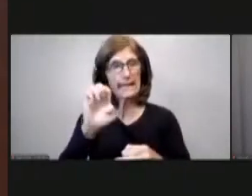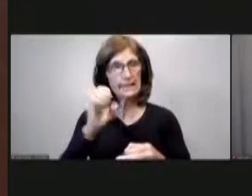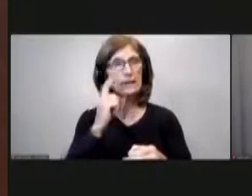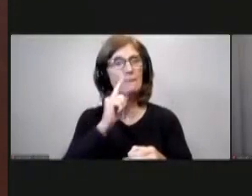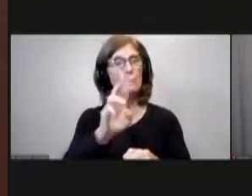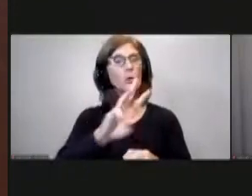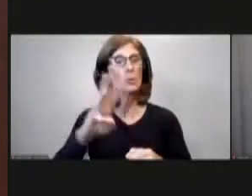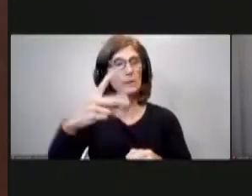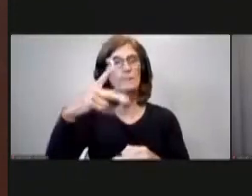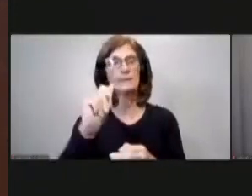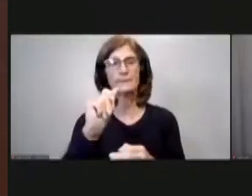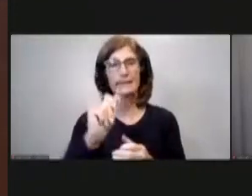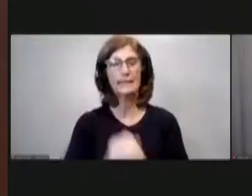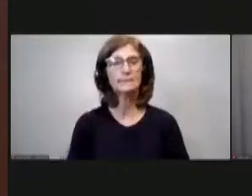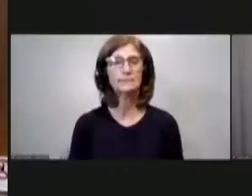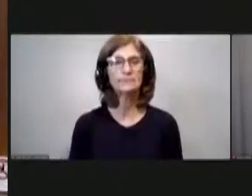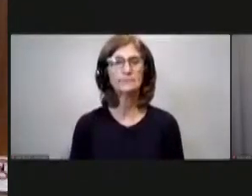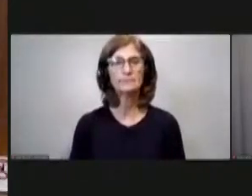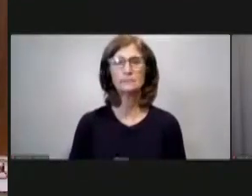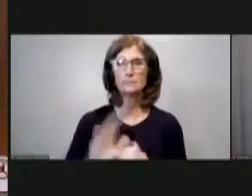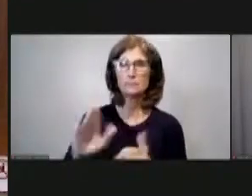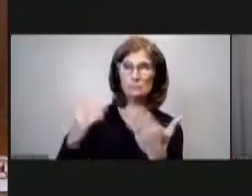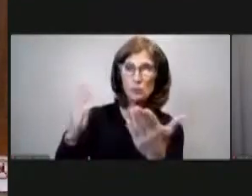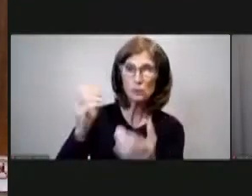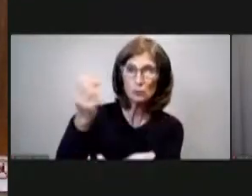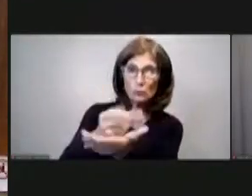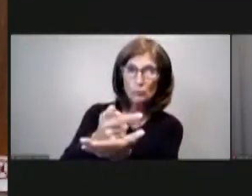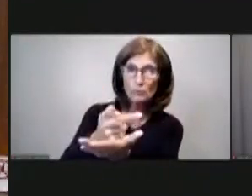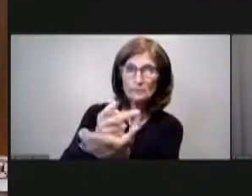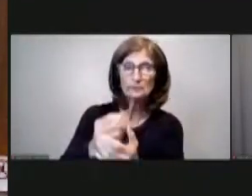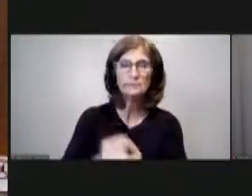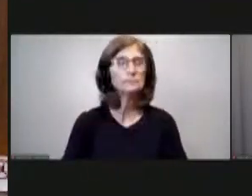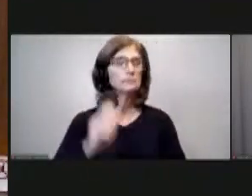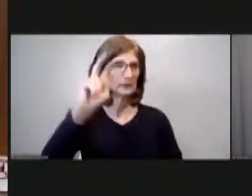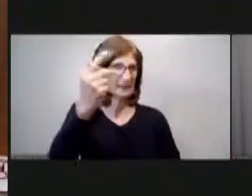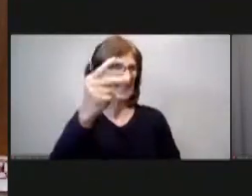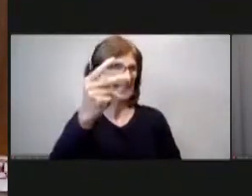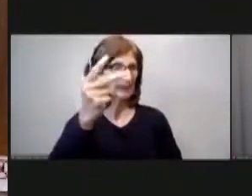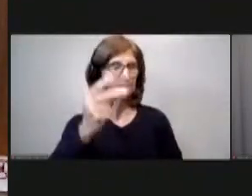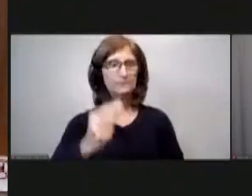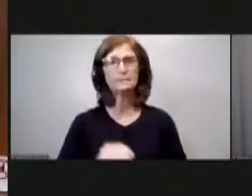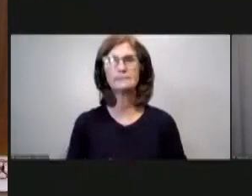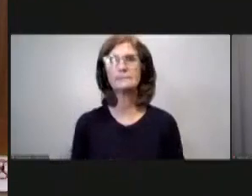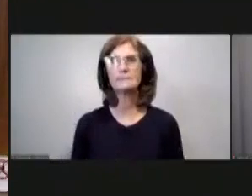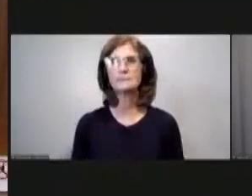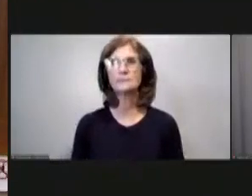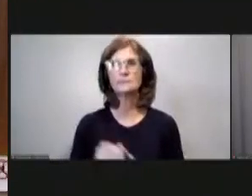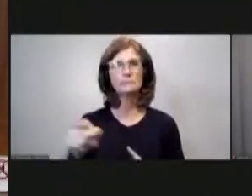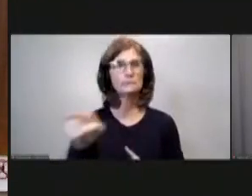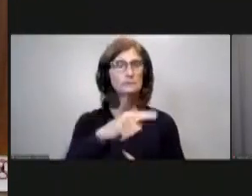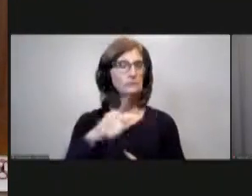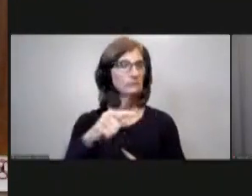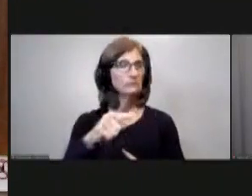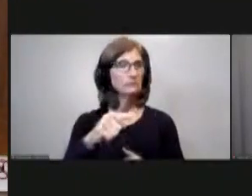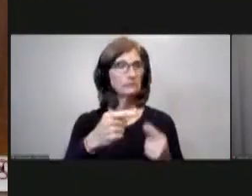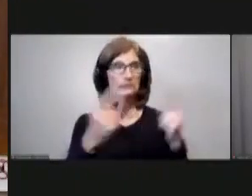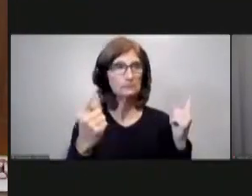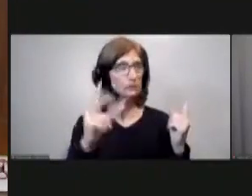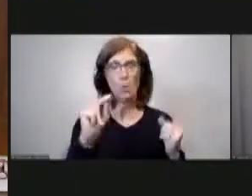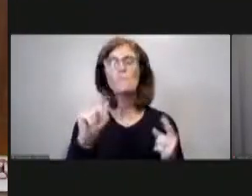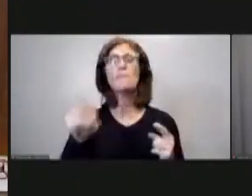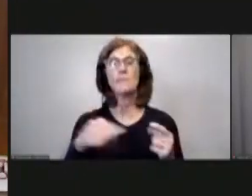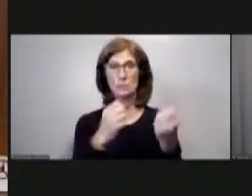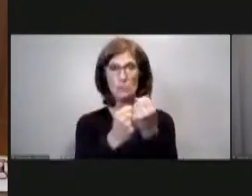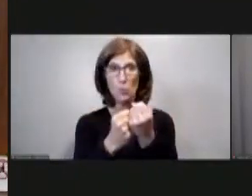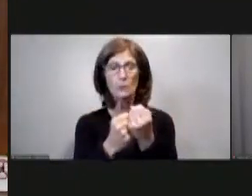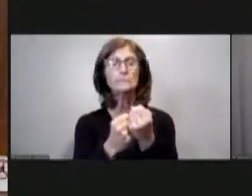district of pennsylvania pennsylvania motion to approve second session seeing none all those in favor say